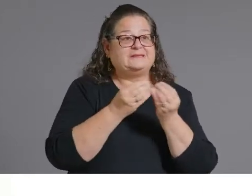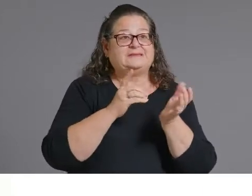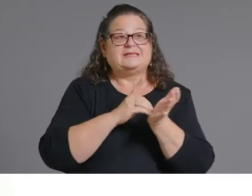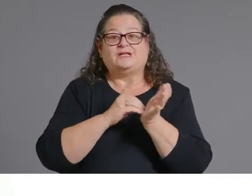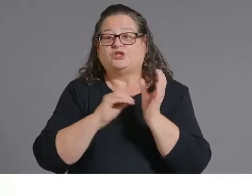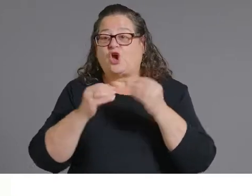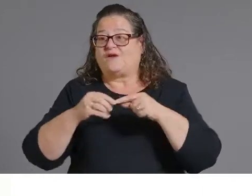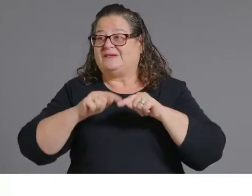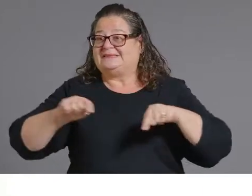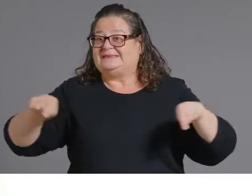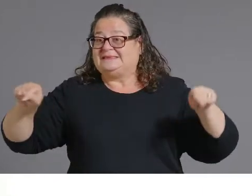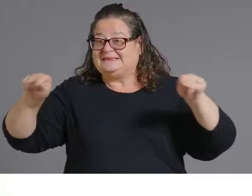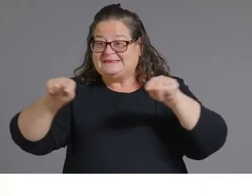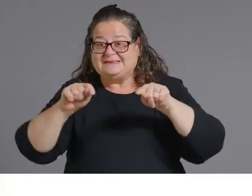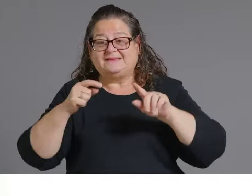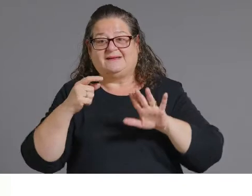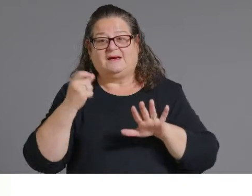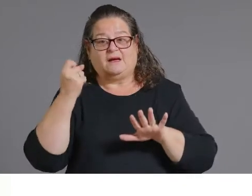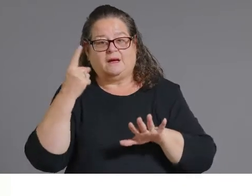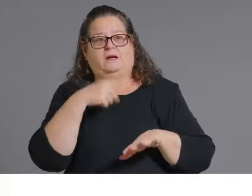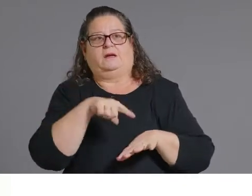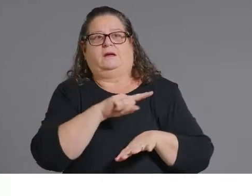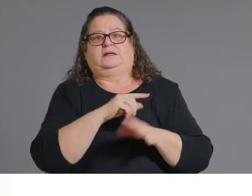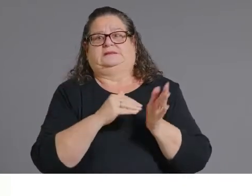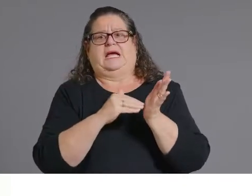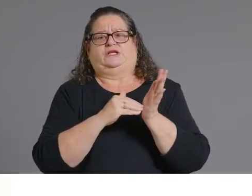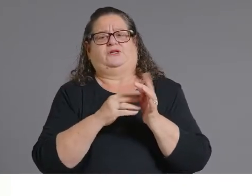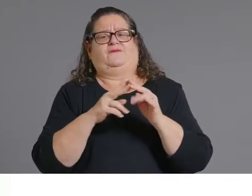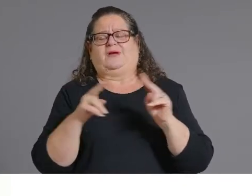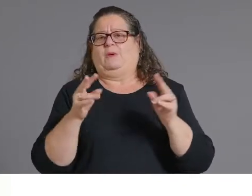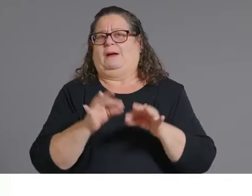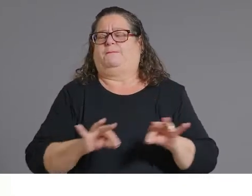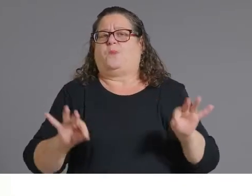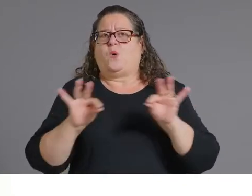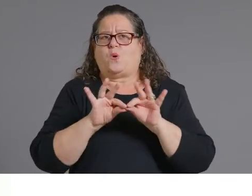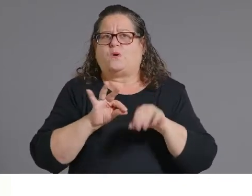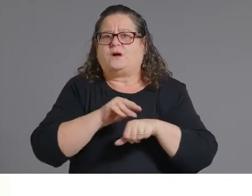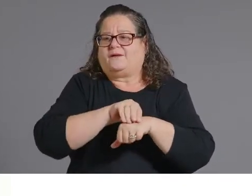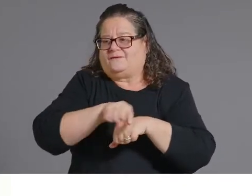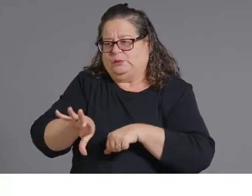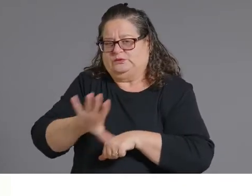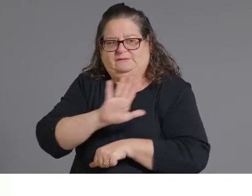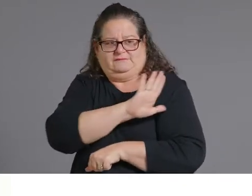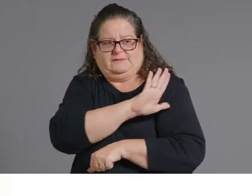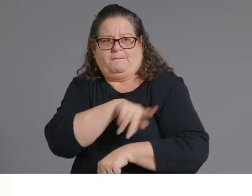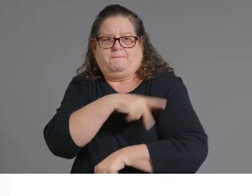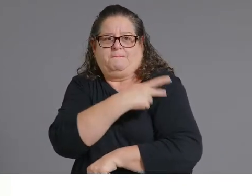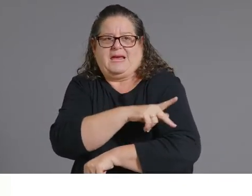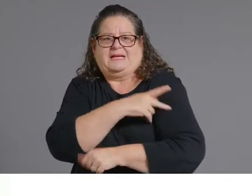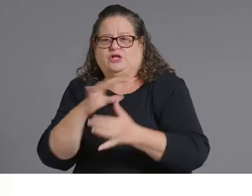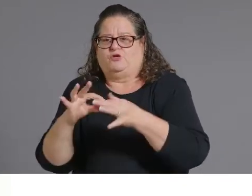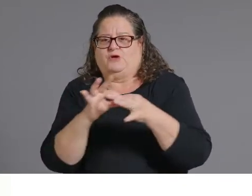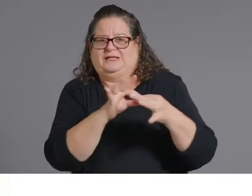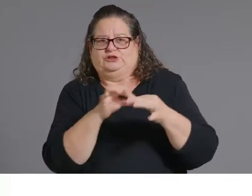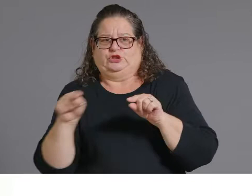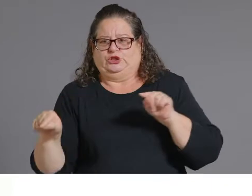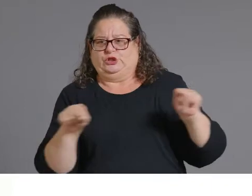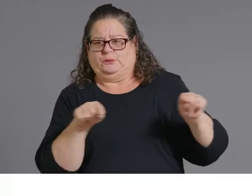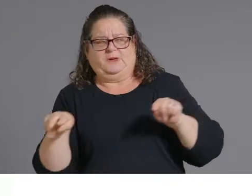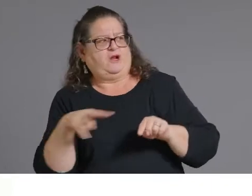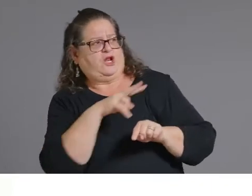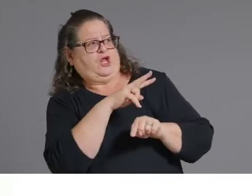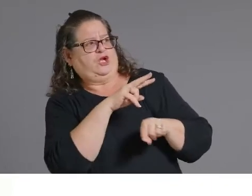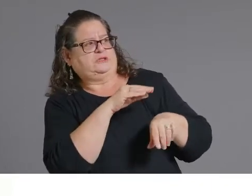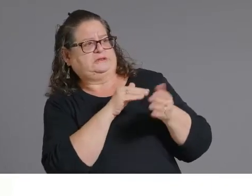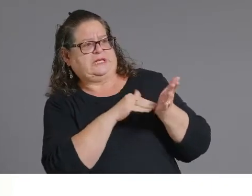health care providers are to our patients in Arizona. They are identified as one of the most trusted sources of information and